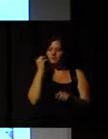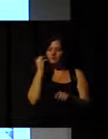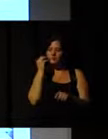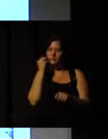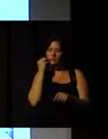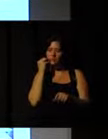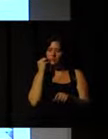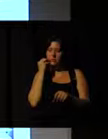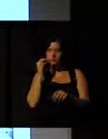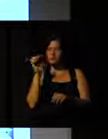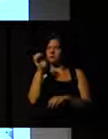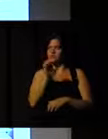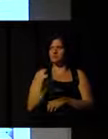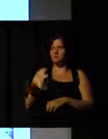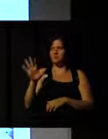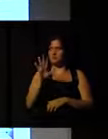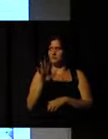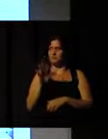European Union.